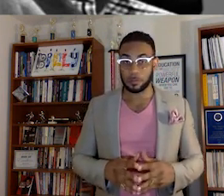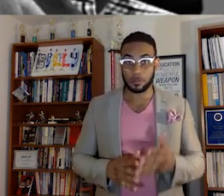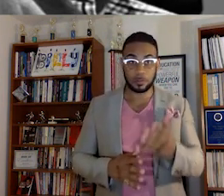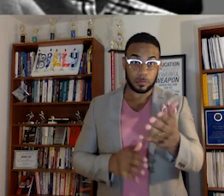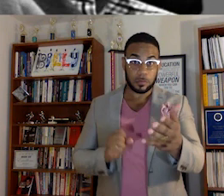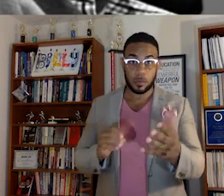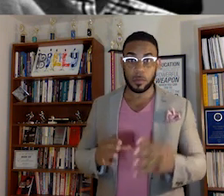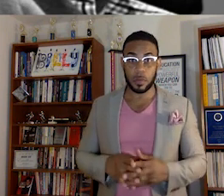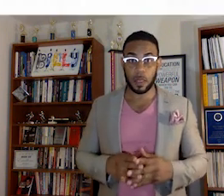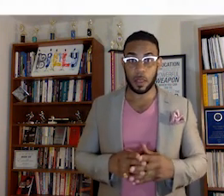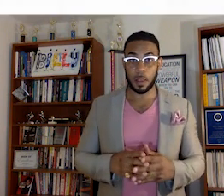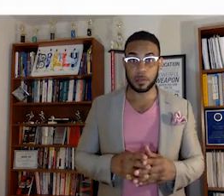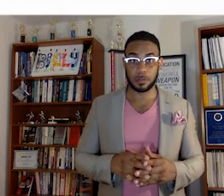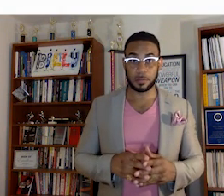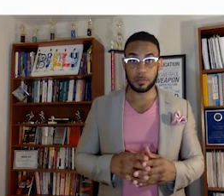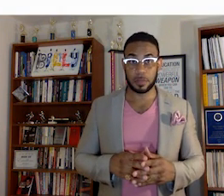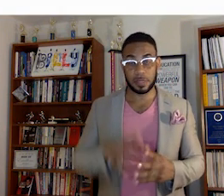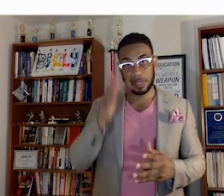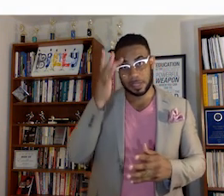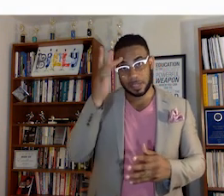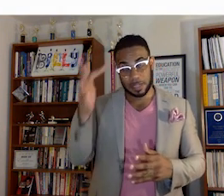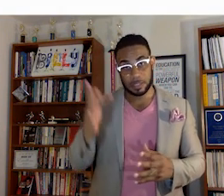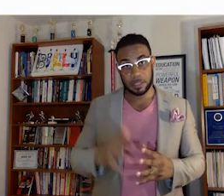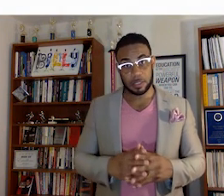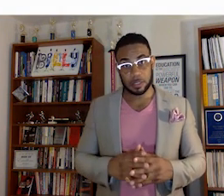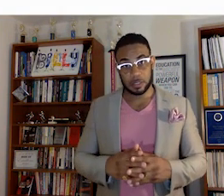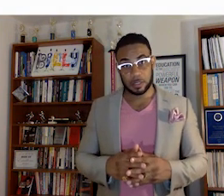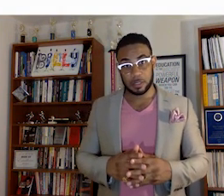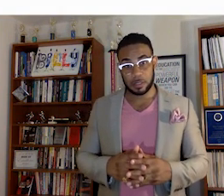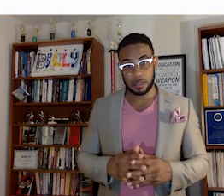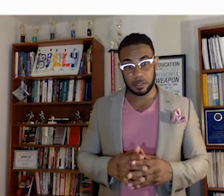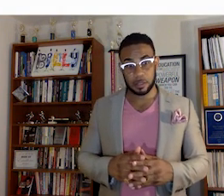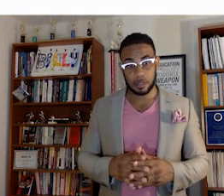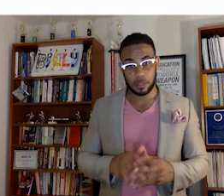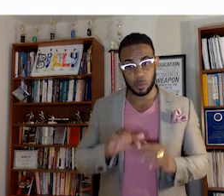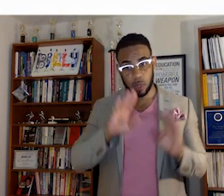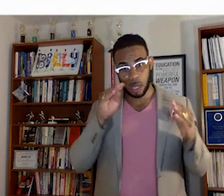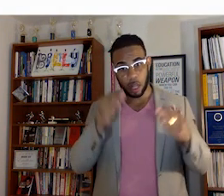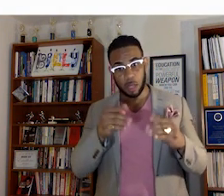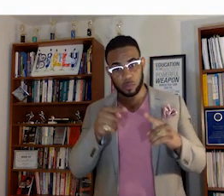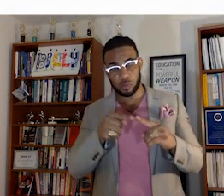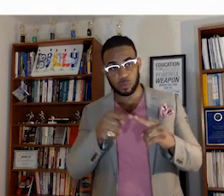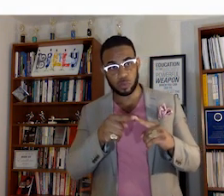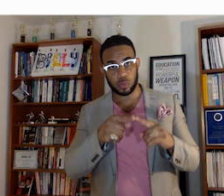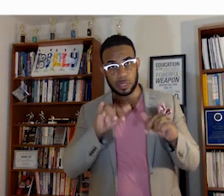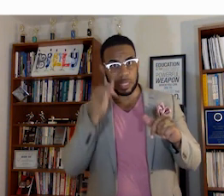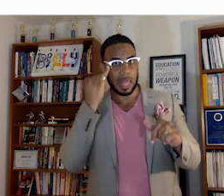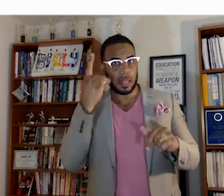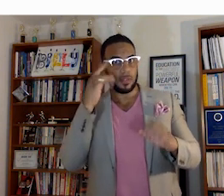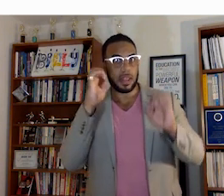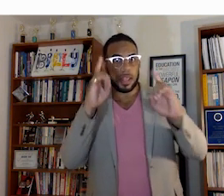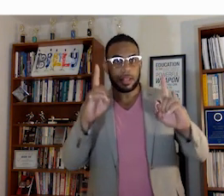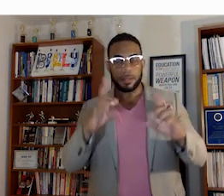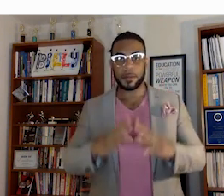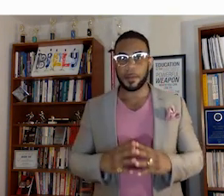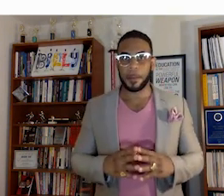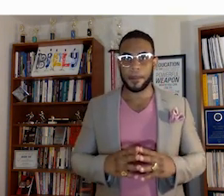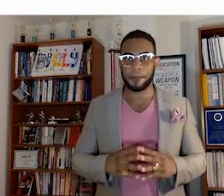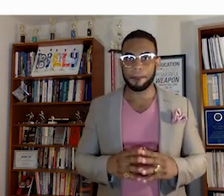Nate intelligence, when it comes to this idea of education.